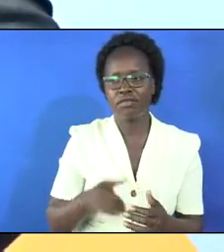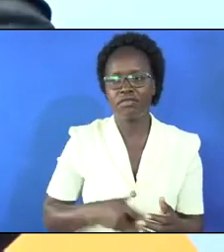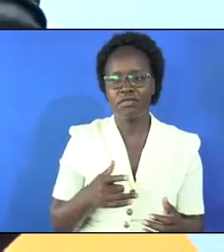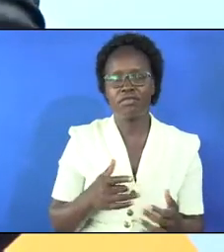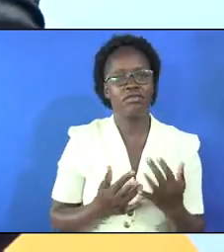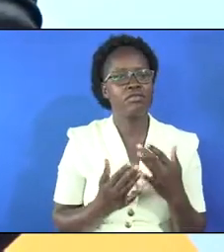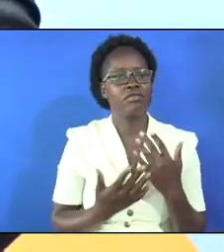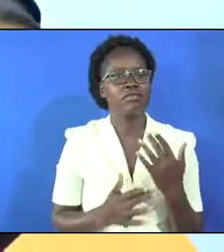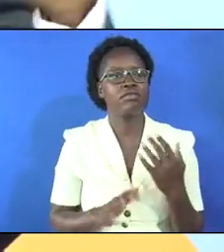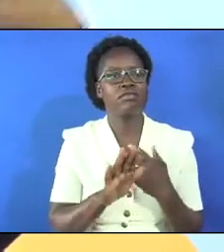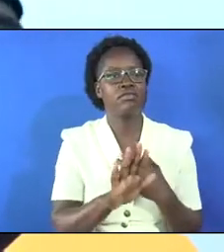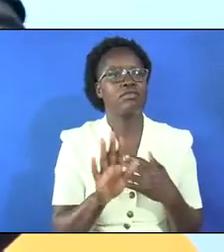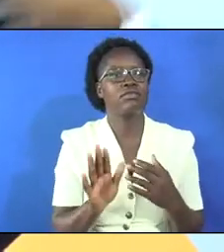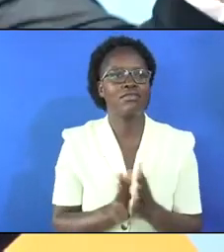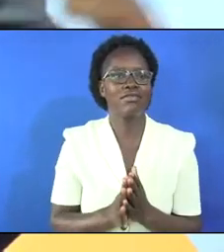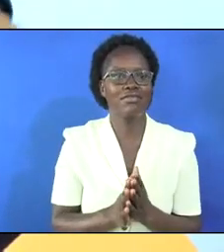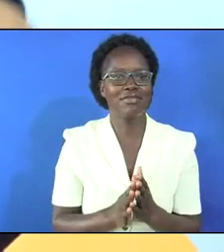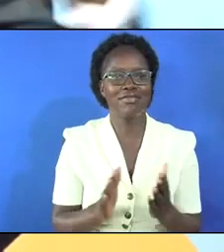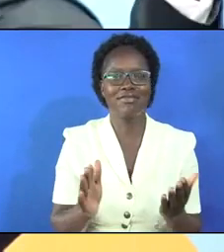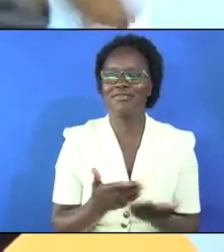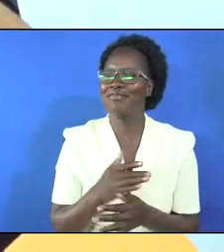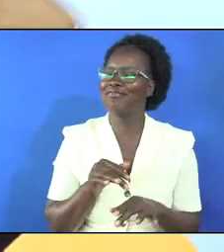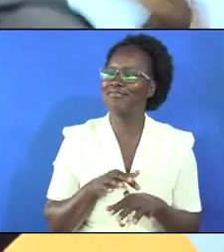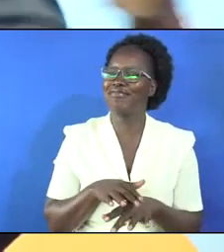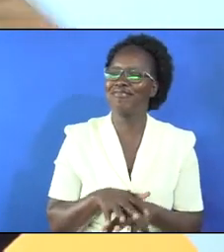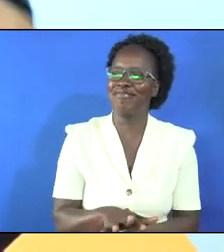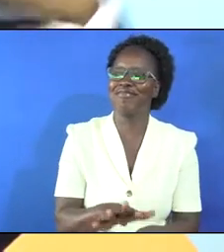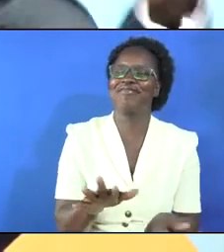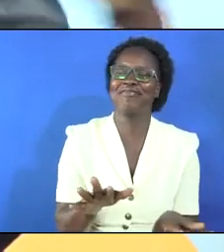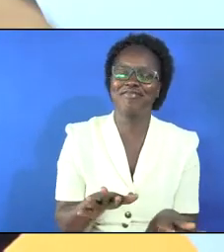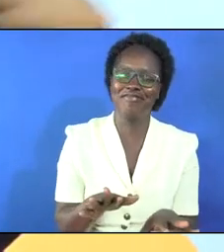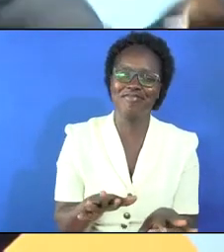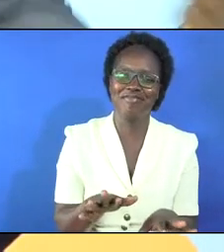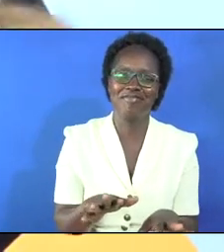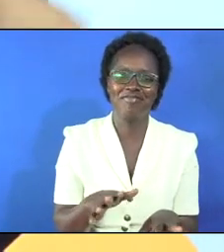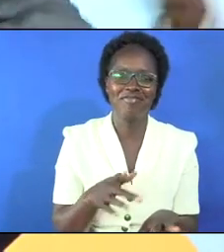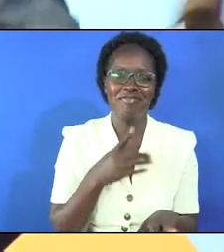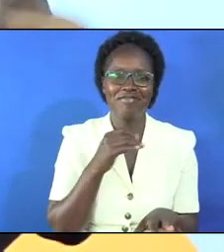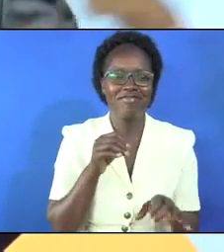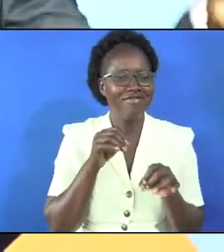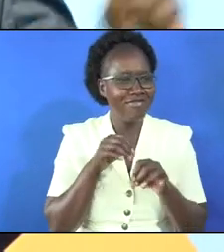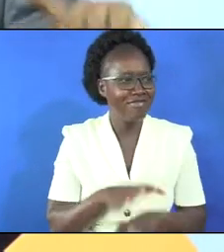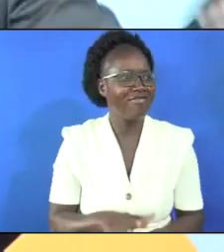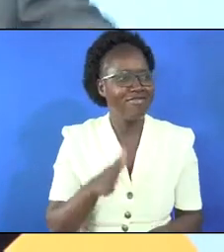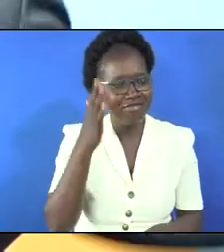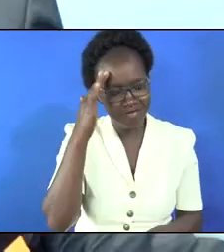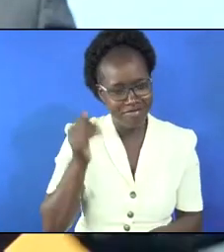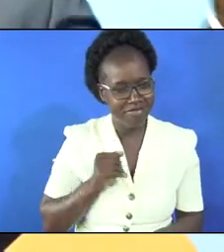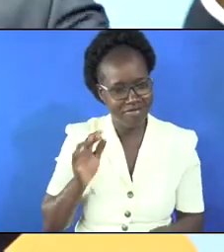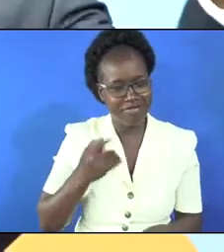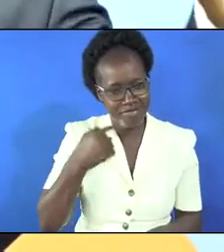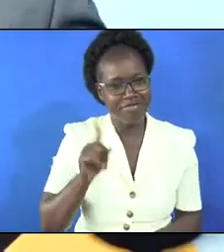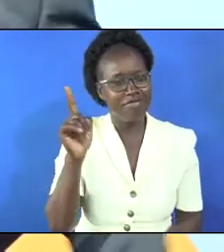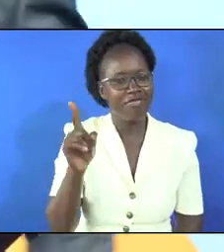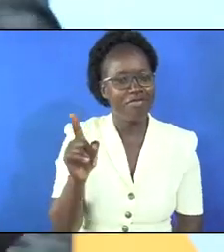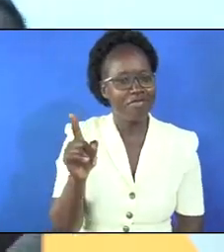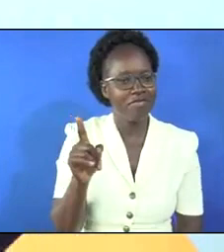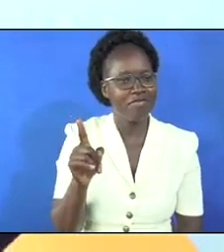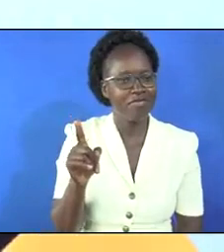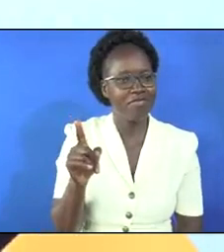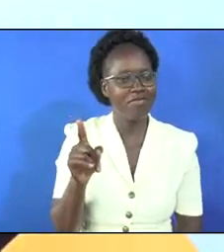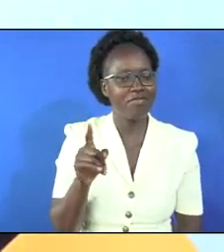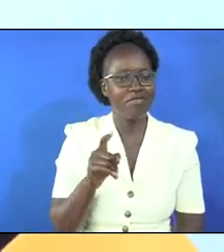feel it in your blood something is running like this so it was running like this and i knew my daughter was going to pass